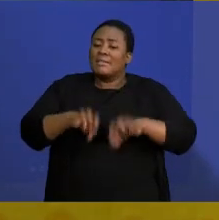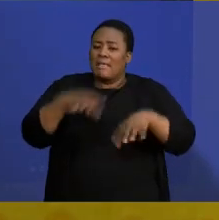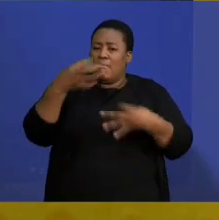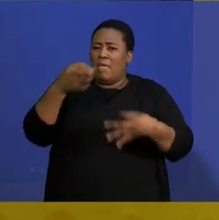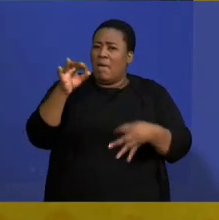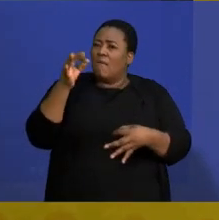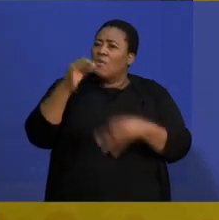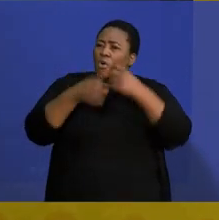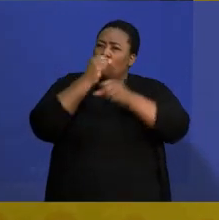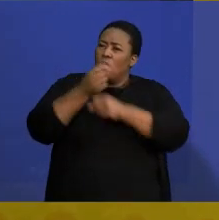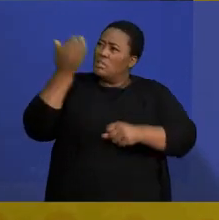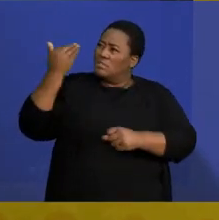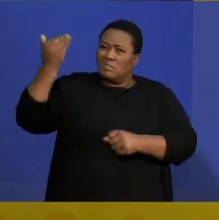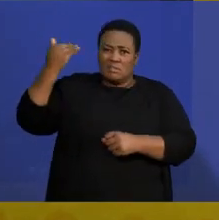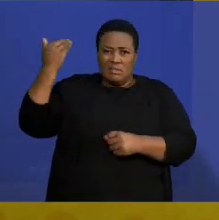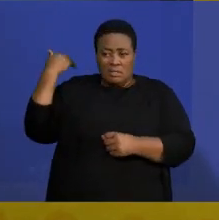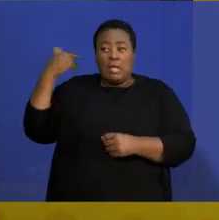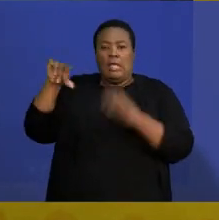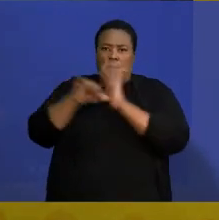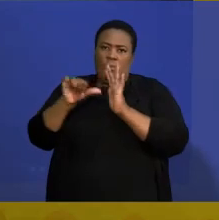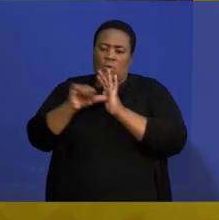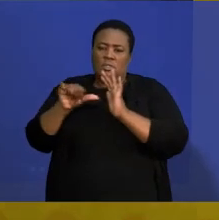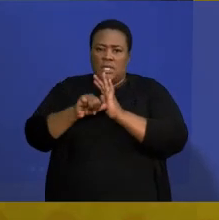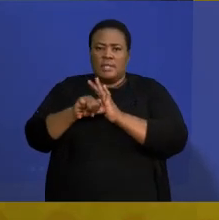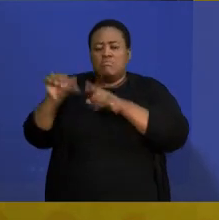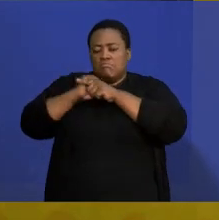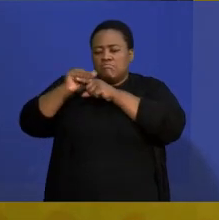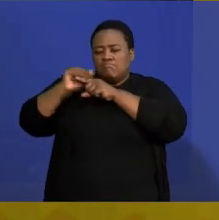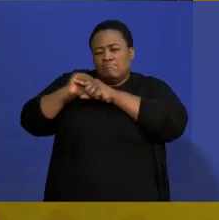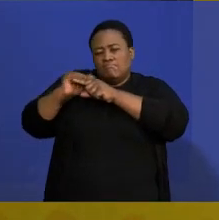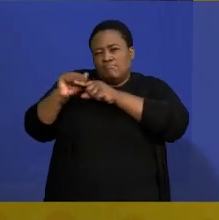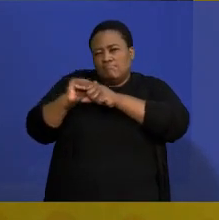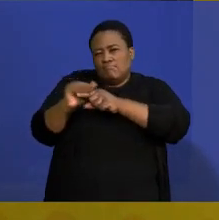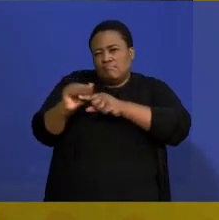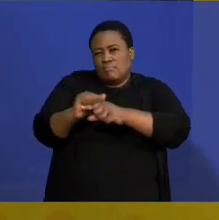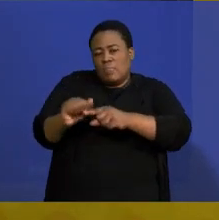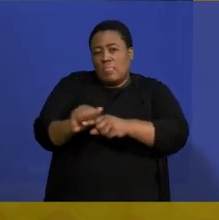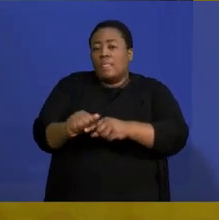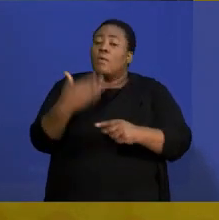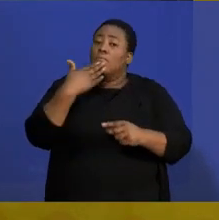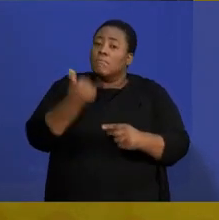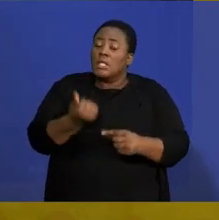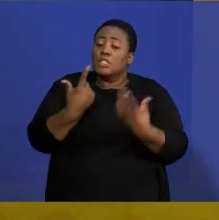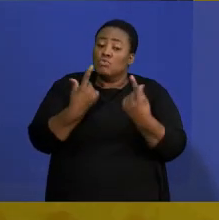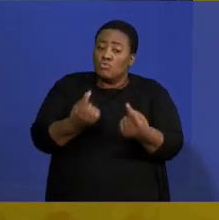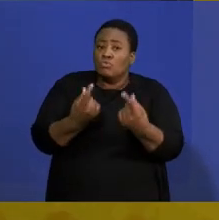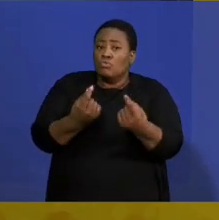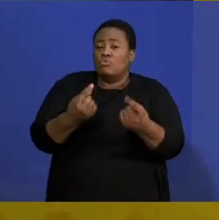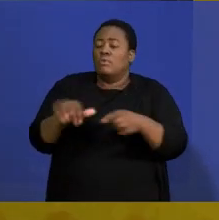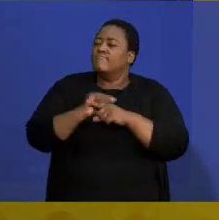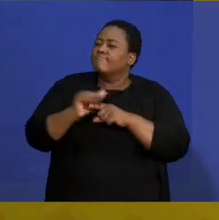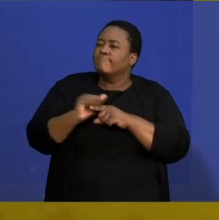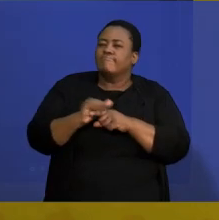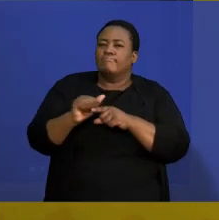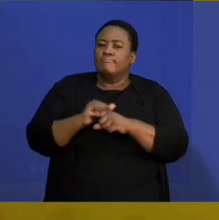when the question paper is about to be written. So just look at those, and prepare wisely, and make sure that